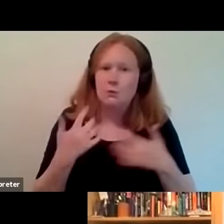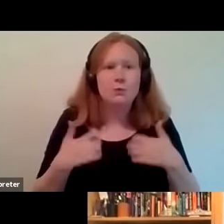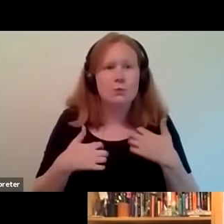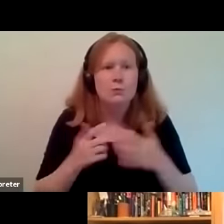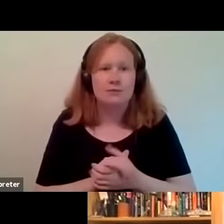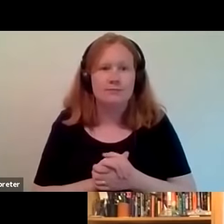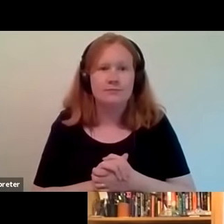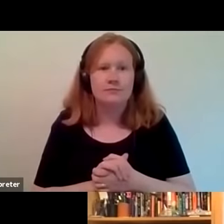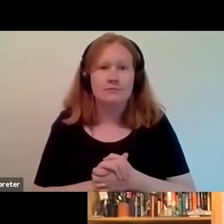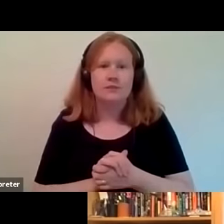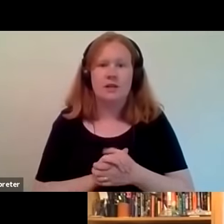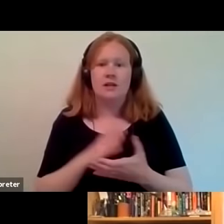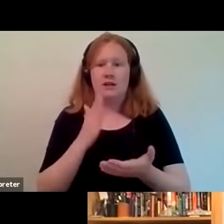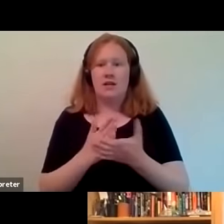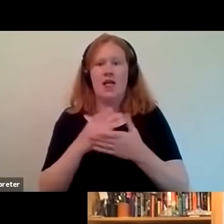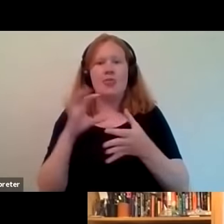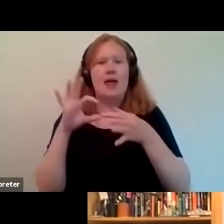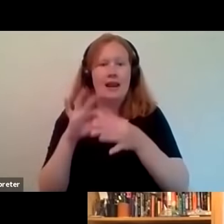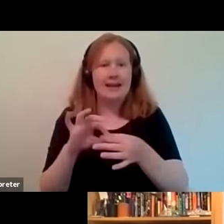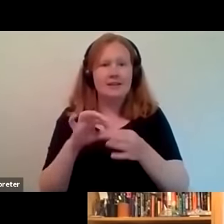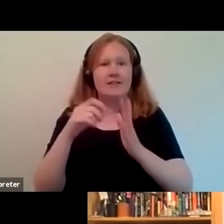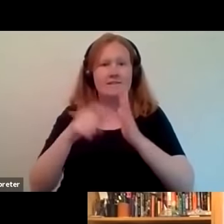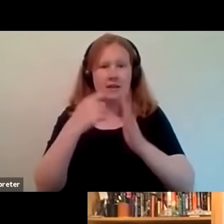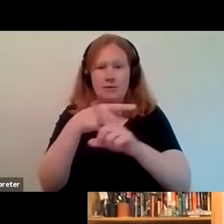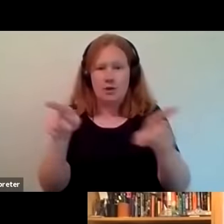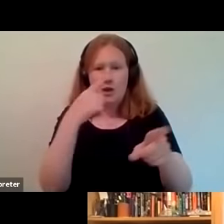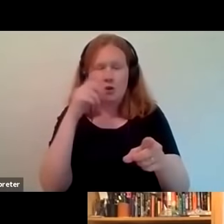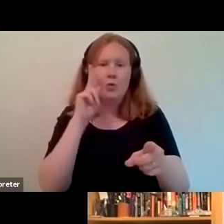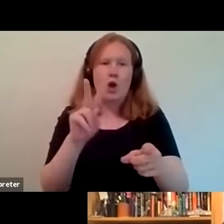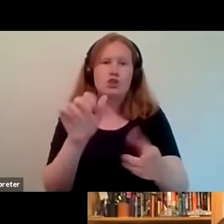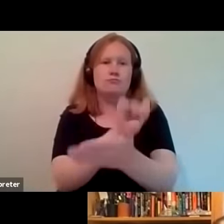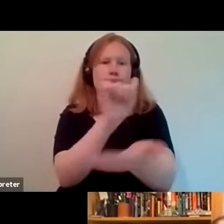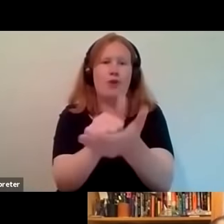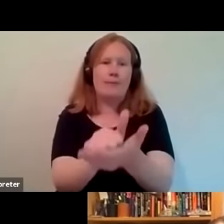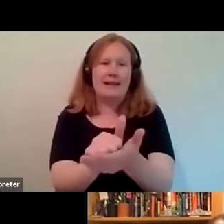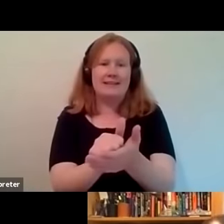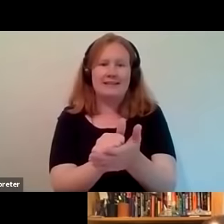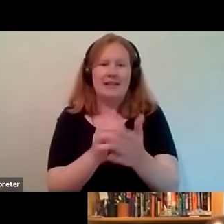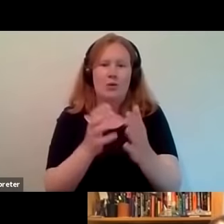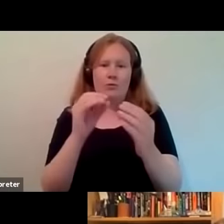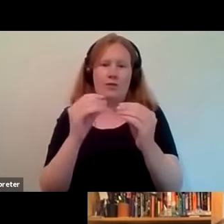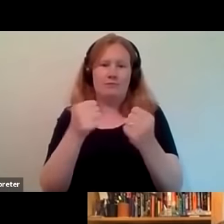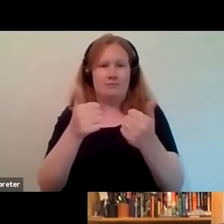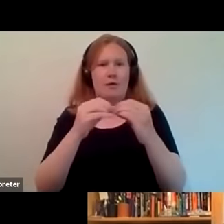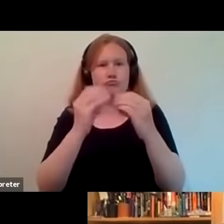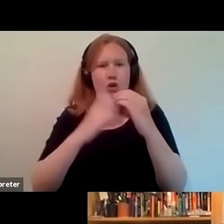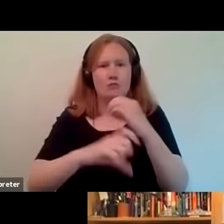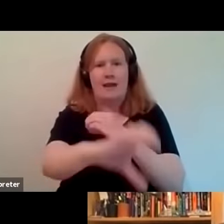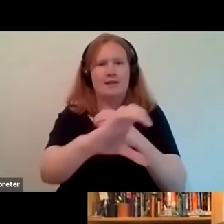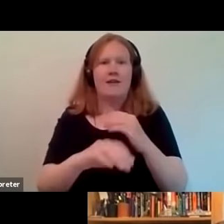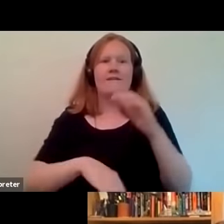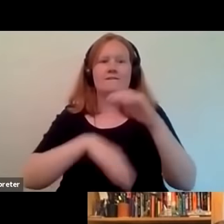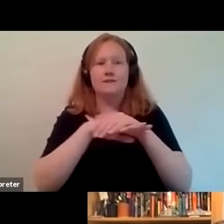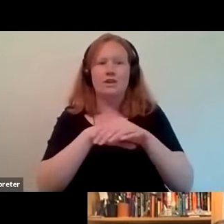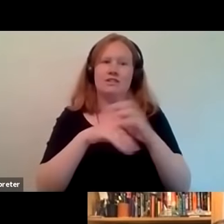yeah we will definitely send the link to the trailer so that you can watch it properly on all of your own devices full bandwidth high definition